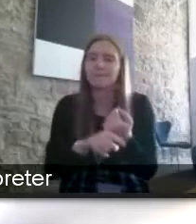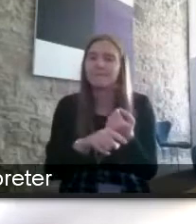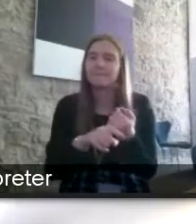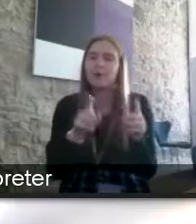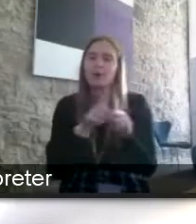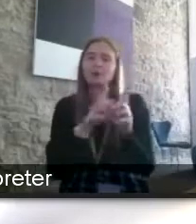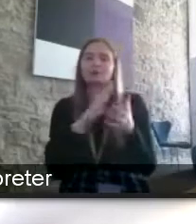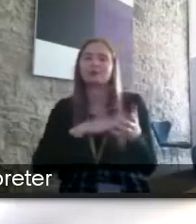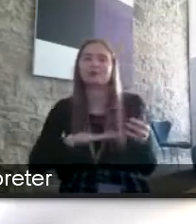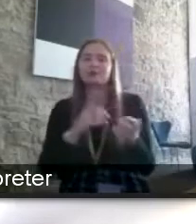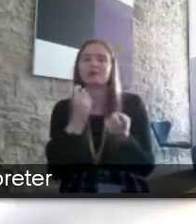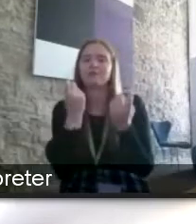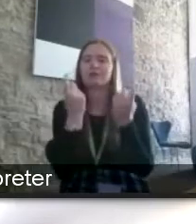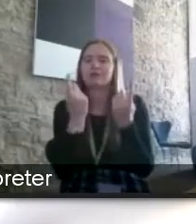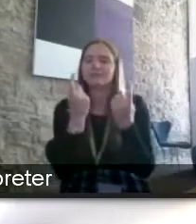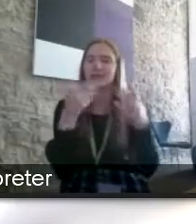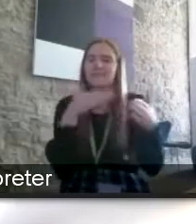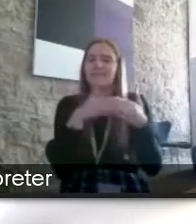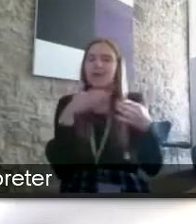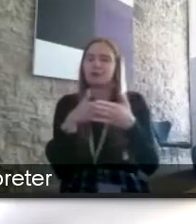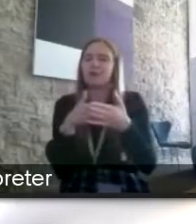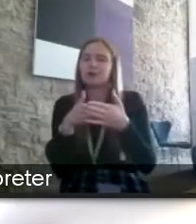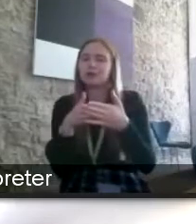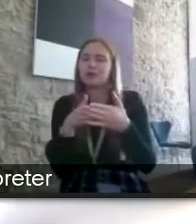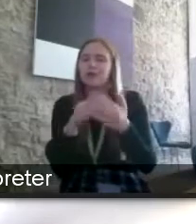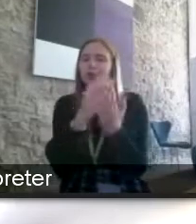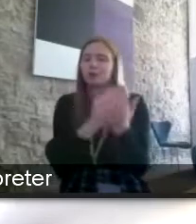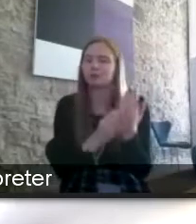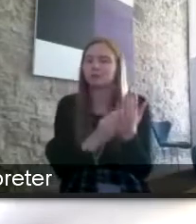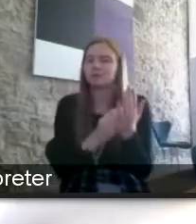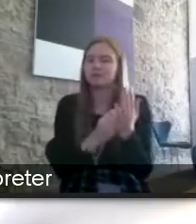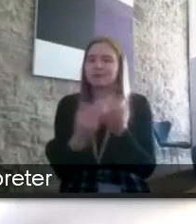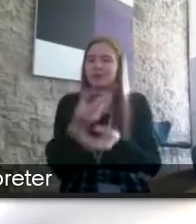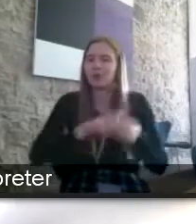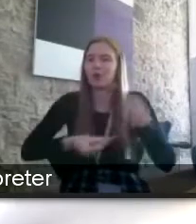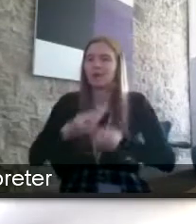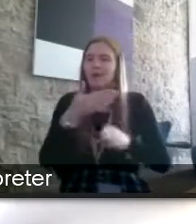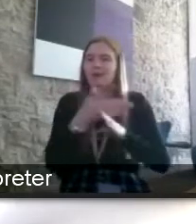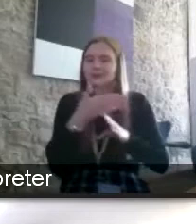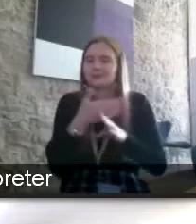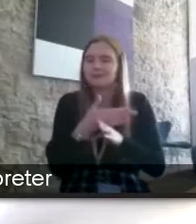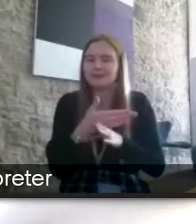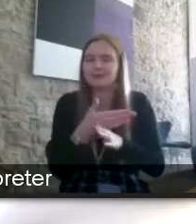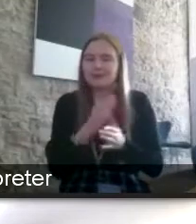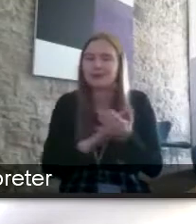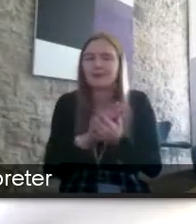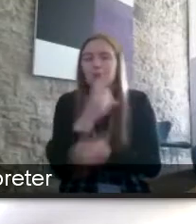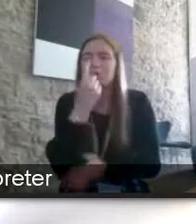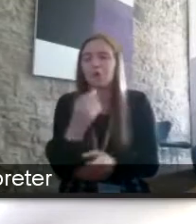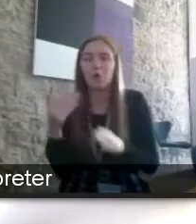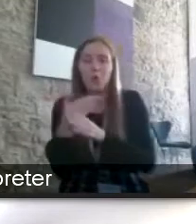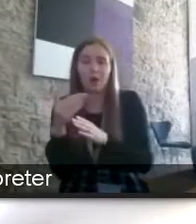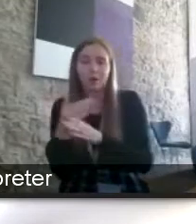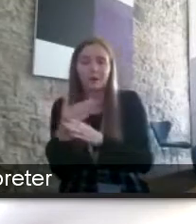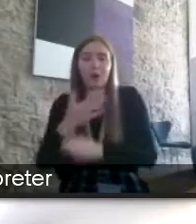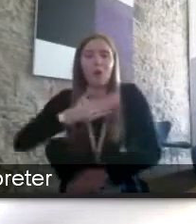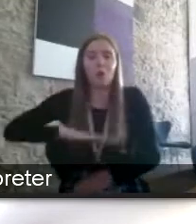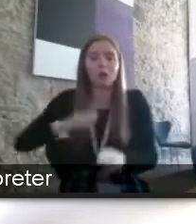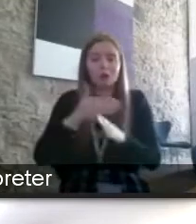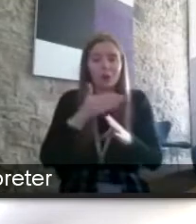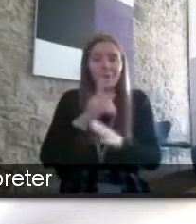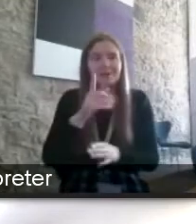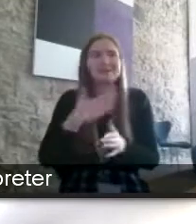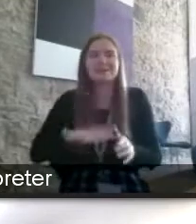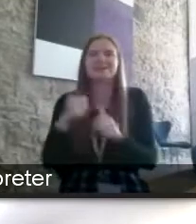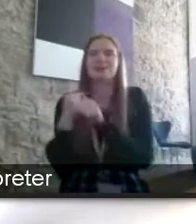need to understand the barriers faced by those categorized as economically inactive who could work and would also want to work but require support for